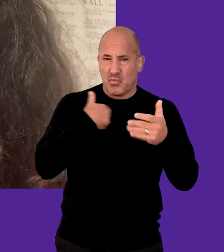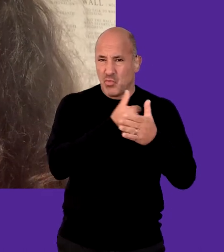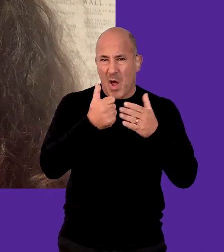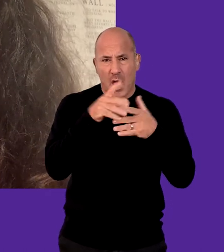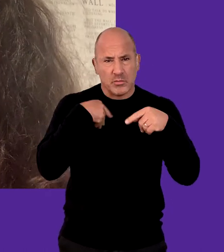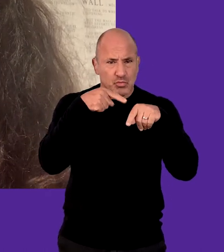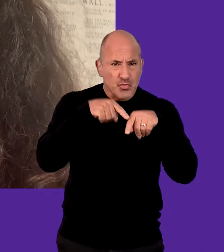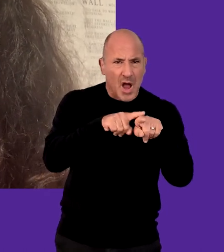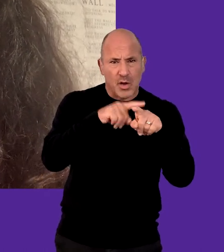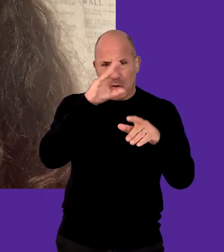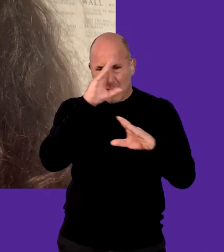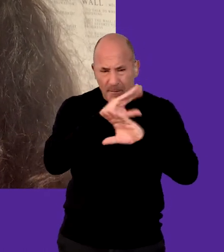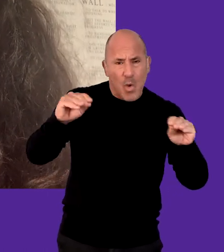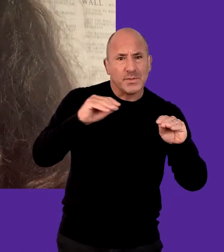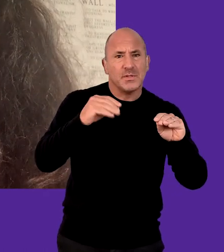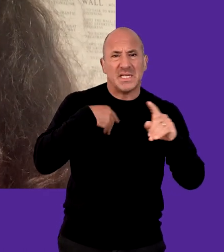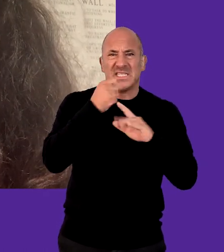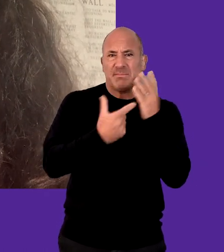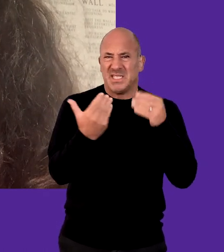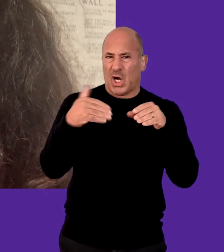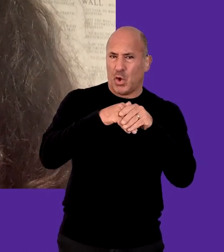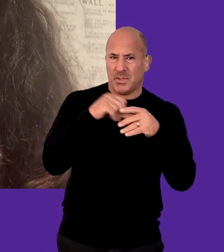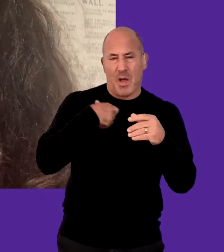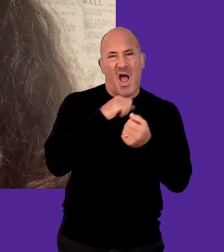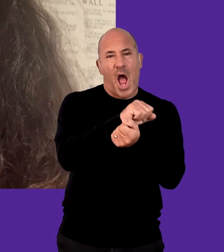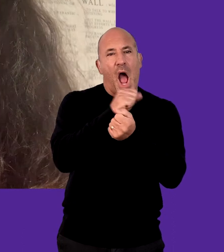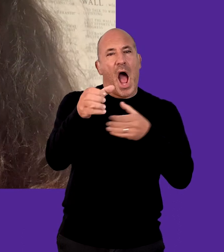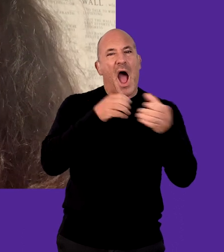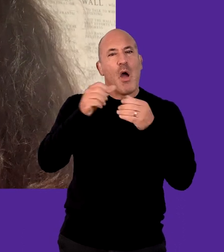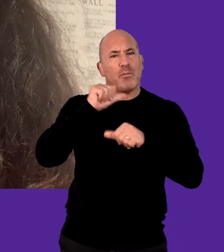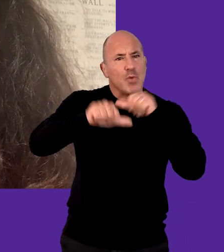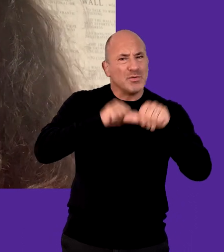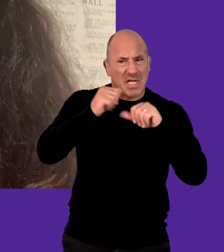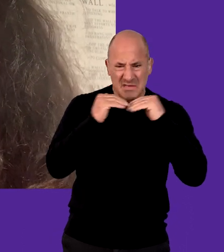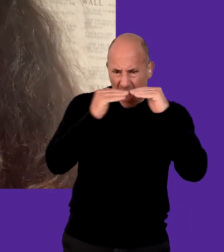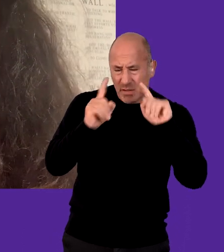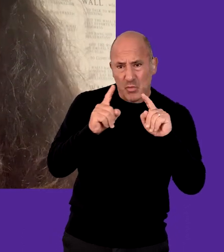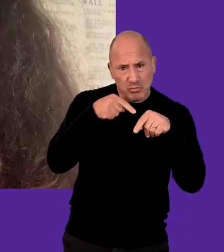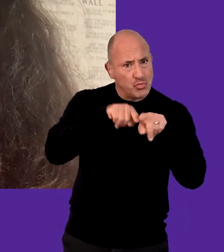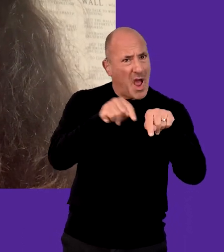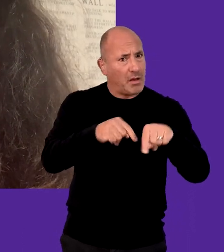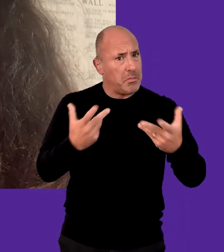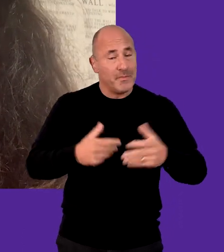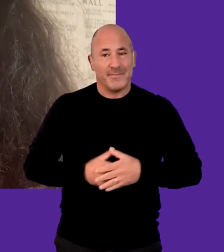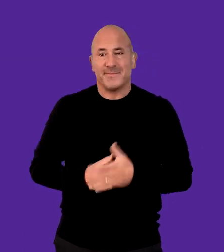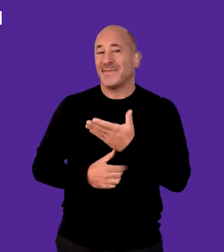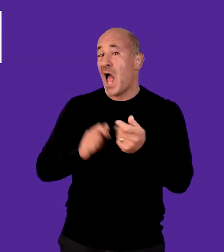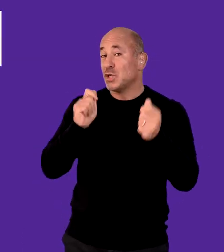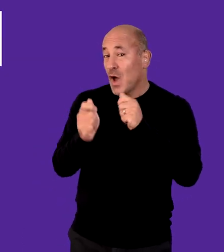Think about regular tracking and reporting your levels of disability inclusion in your hiring processes.